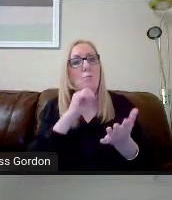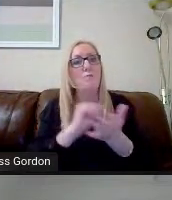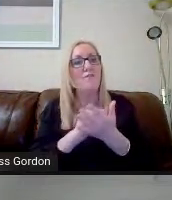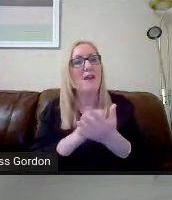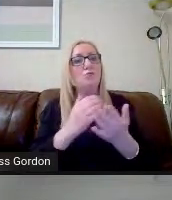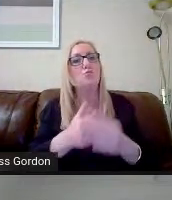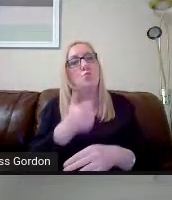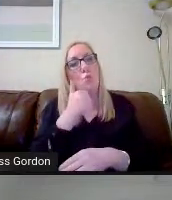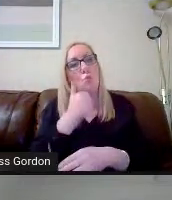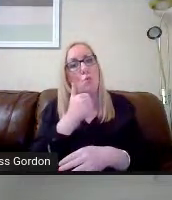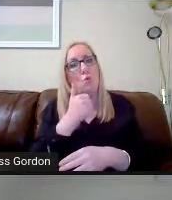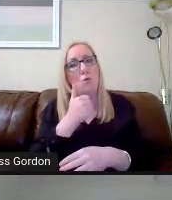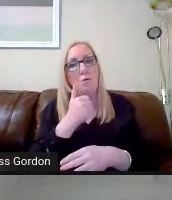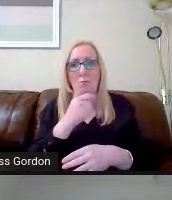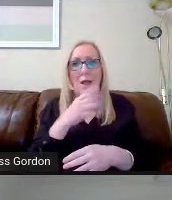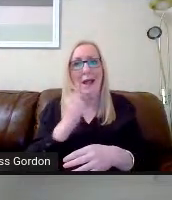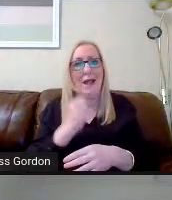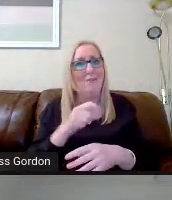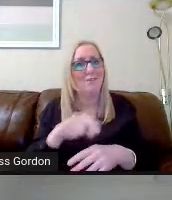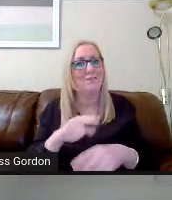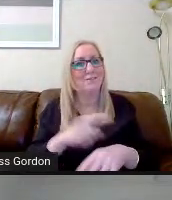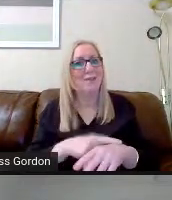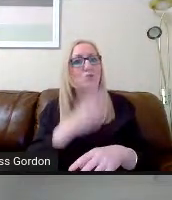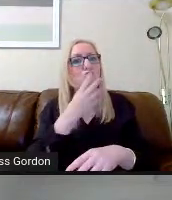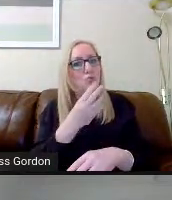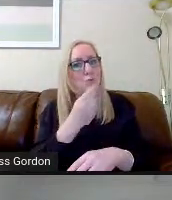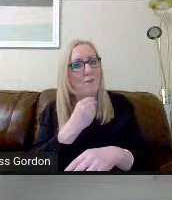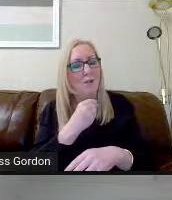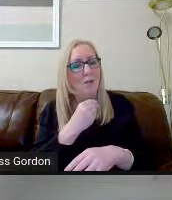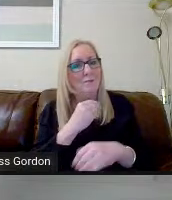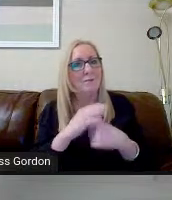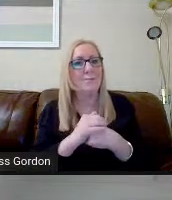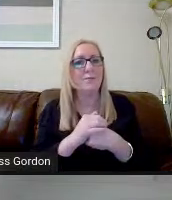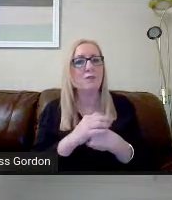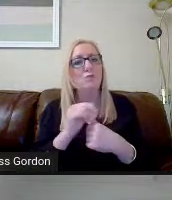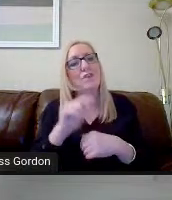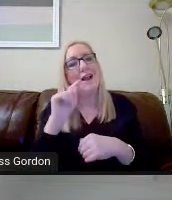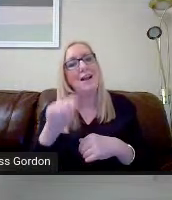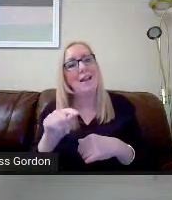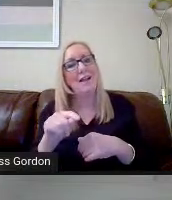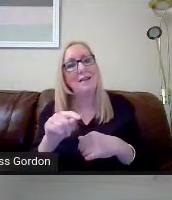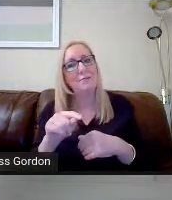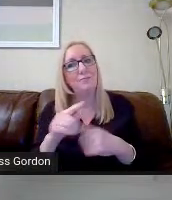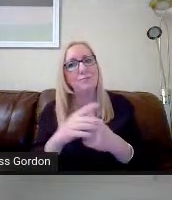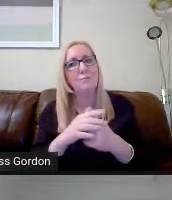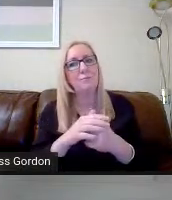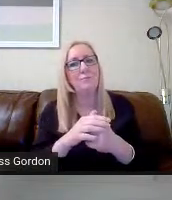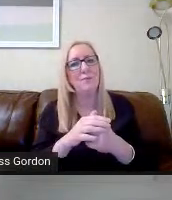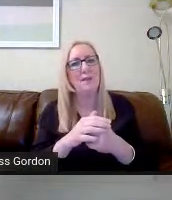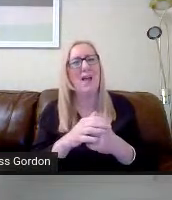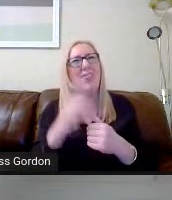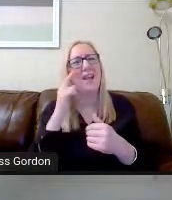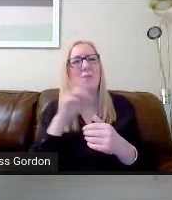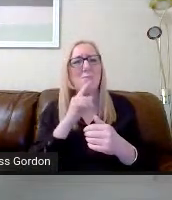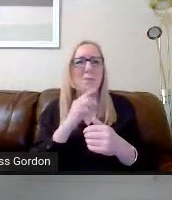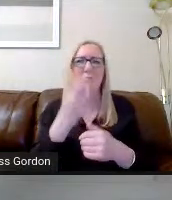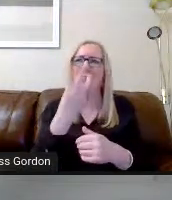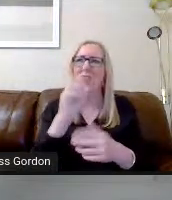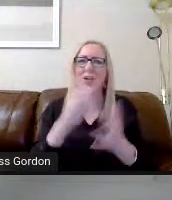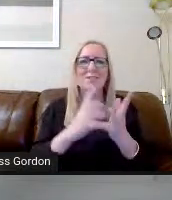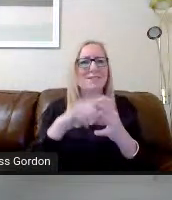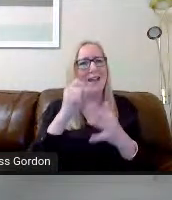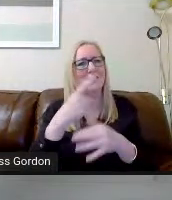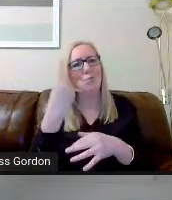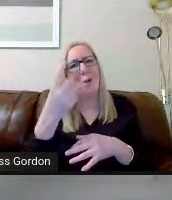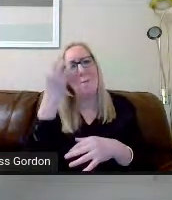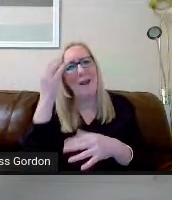on and have them be useful than not at all. So if you can have a wee click on that, it will take you, I reckon, about 30 seconds to a minute to